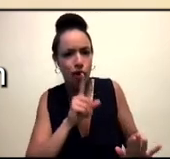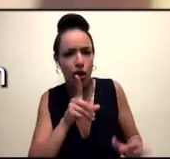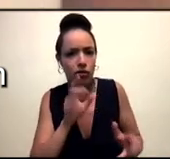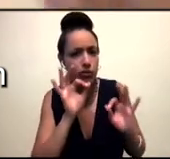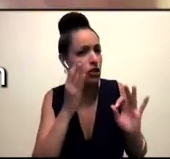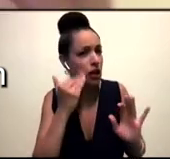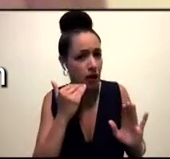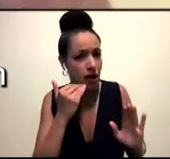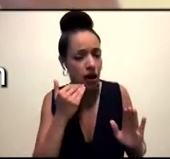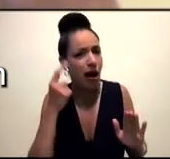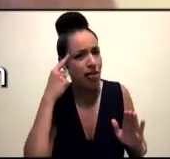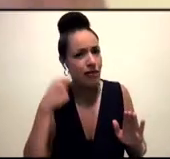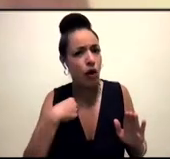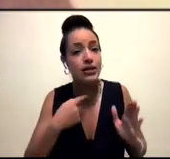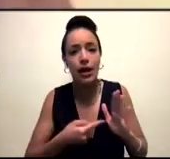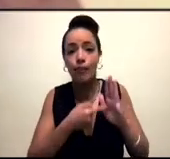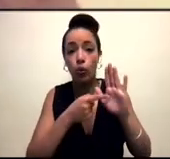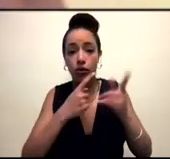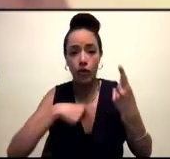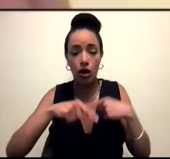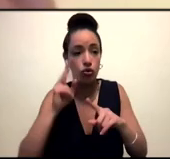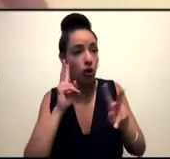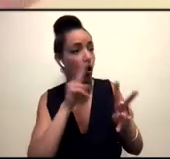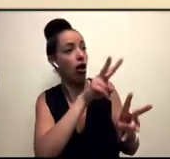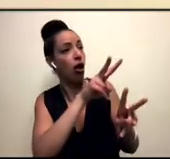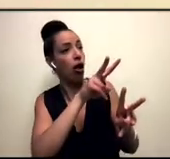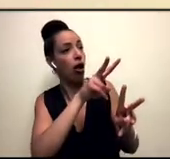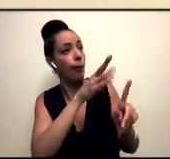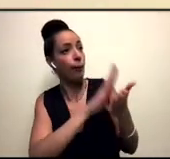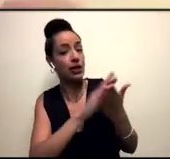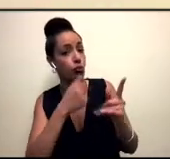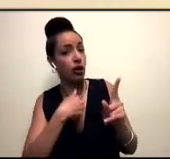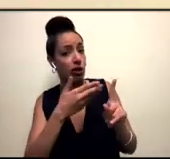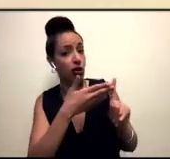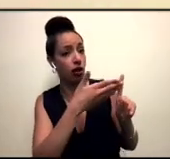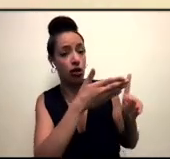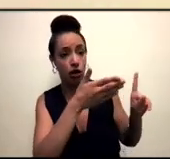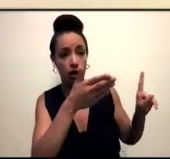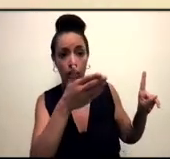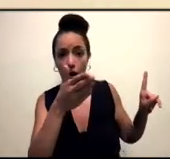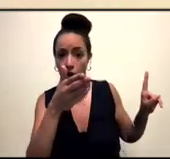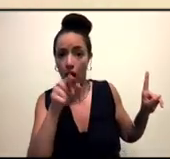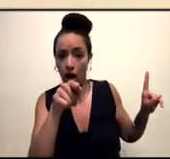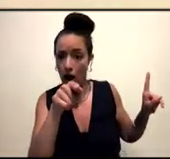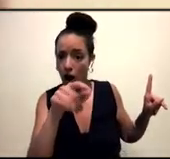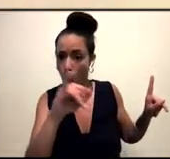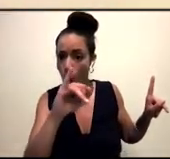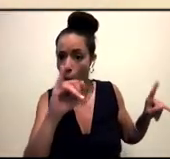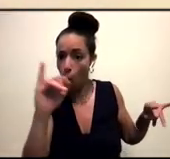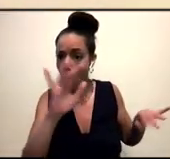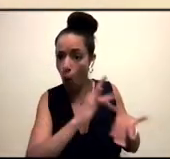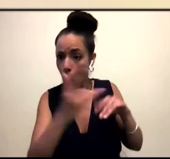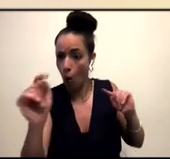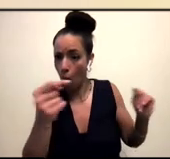distracted when we're talking about these things. Um, and to keep our eyes on the fact that like, there are